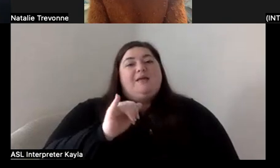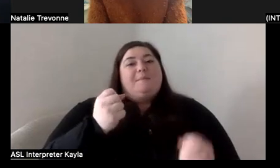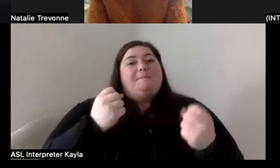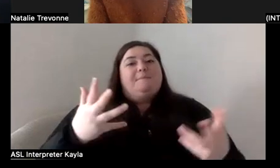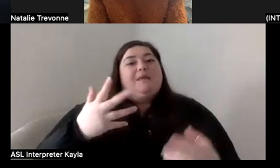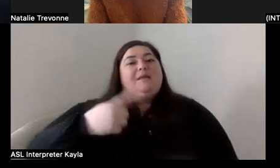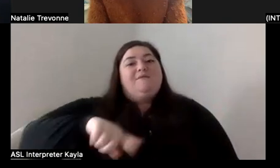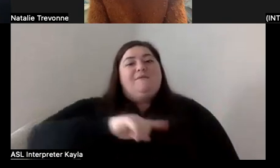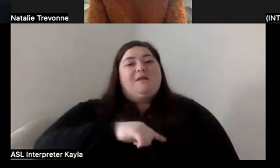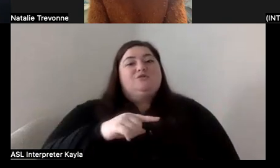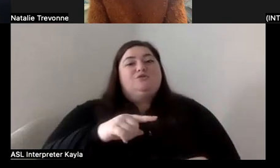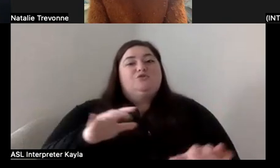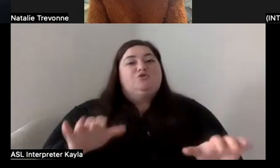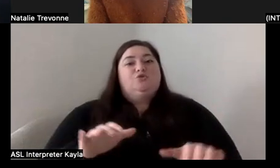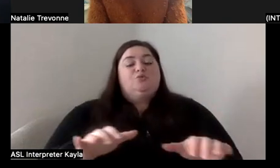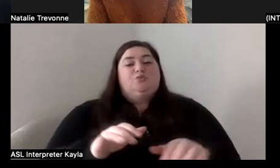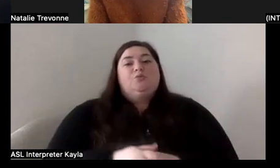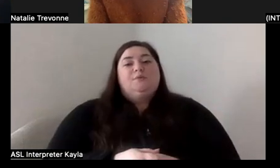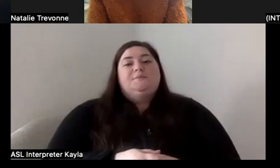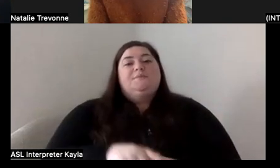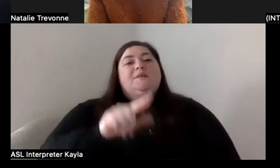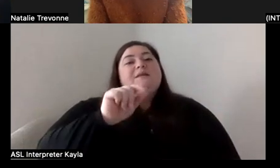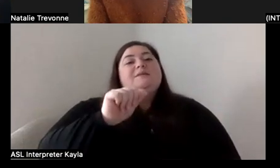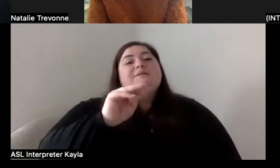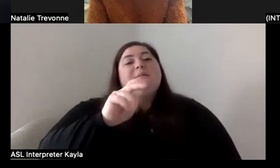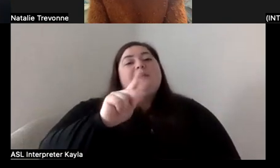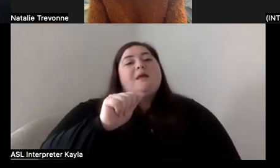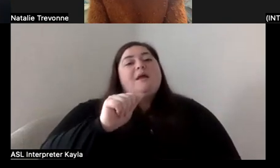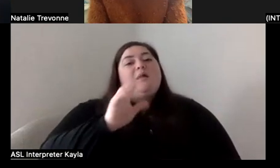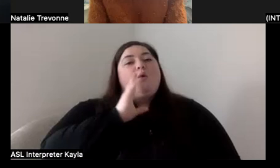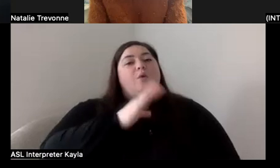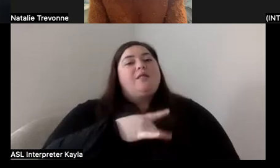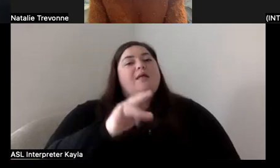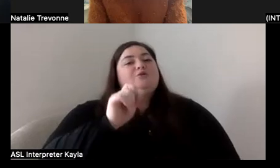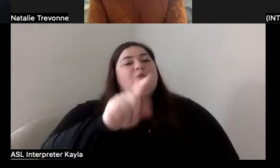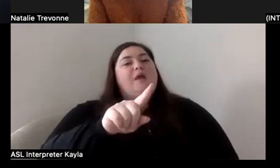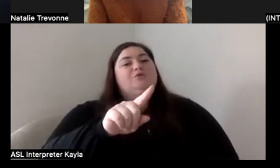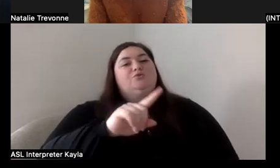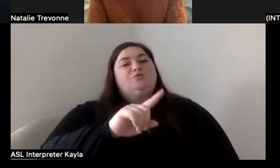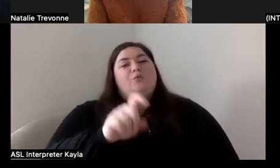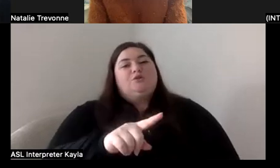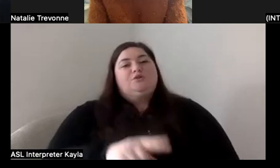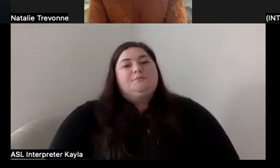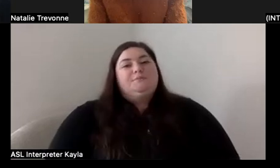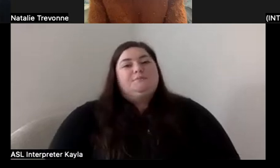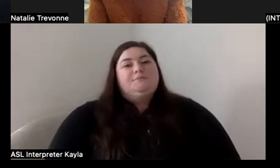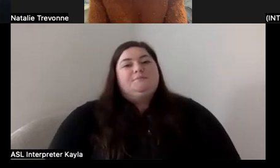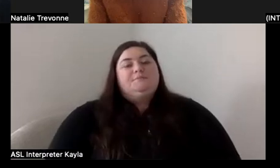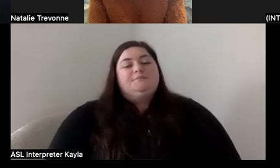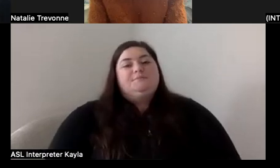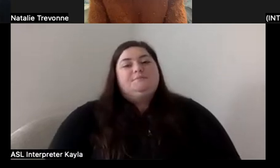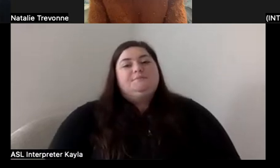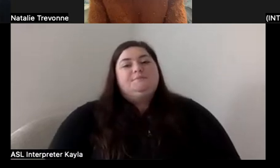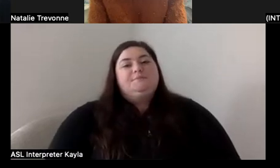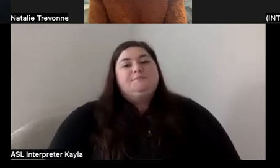of us do to Mika, I would love to go to the next question, this question for you. Um, what are